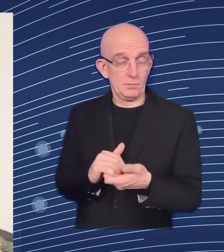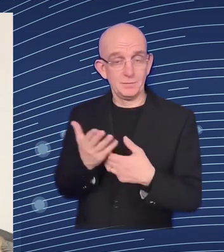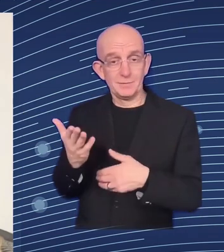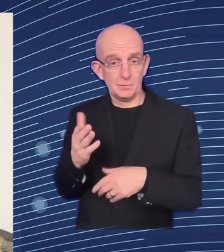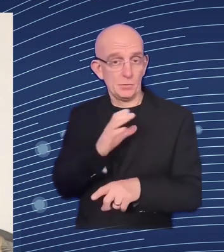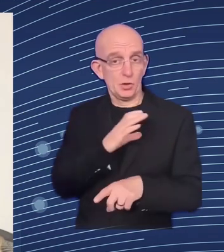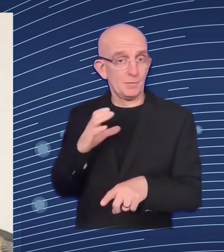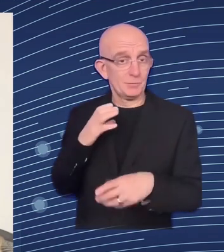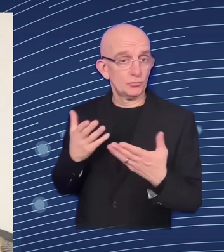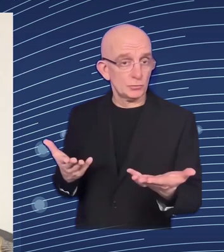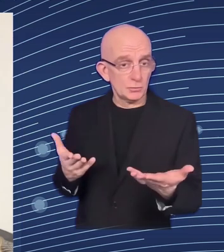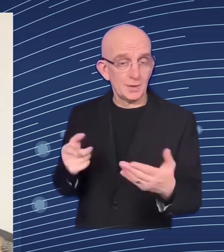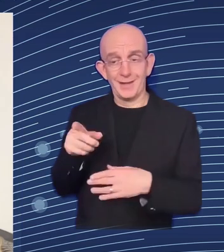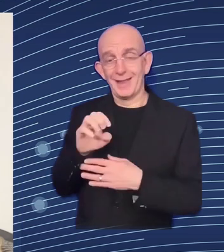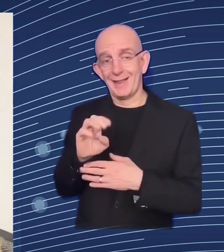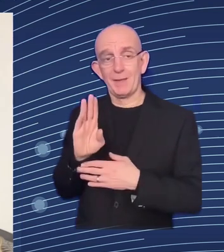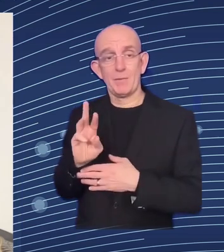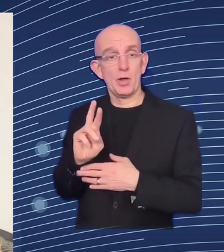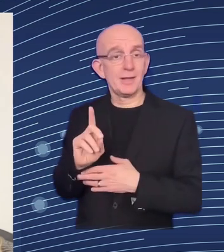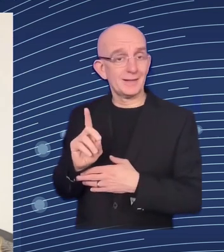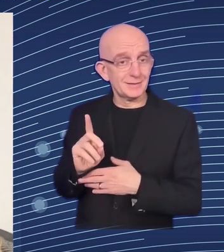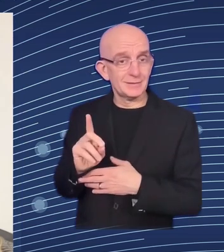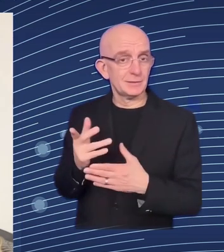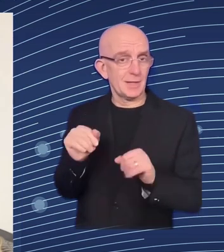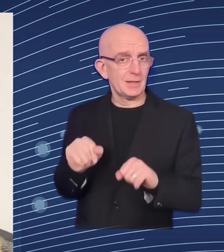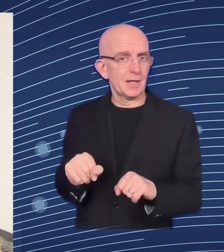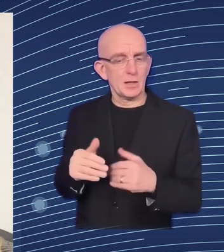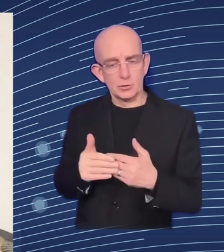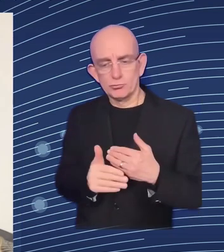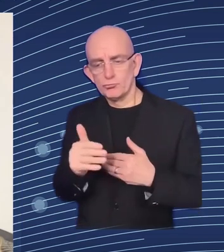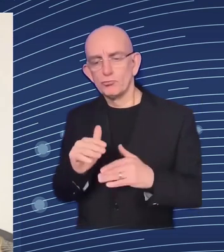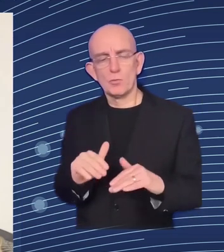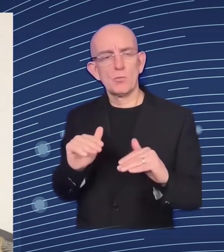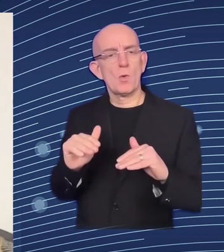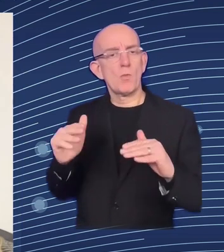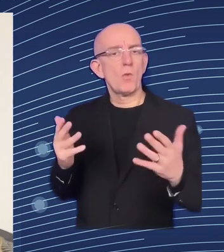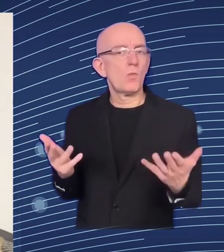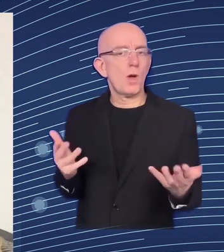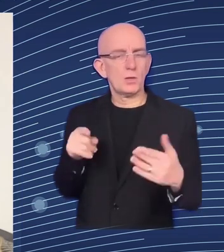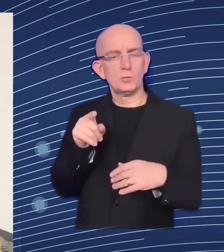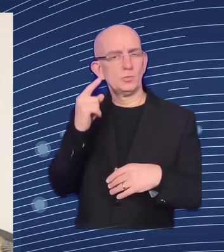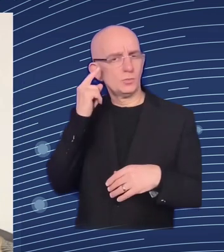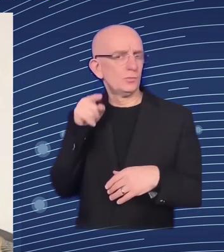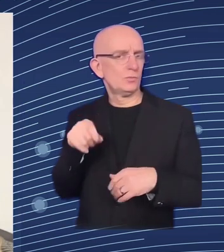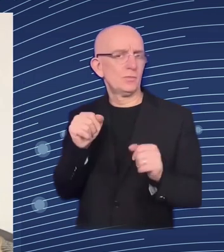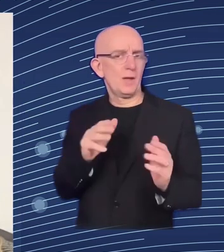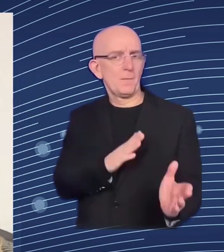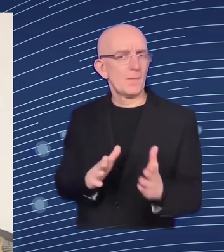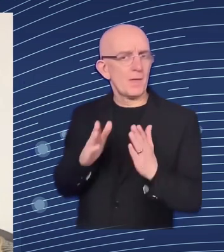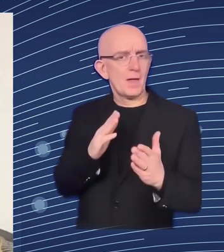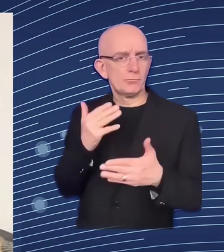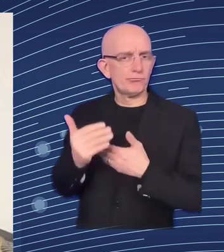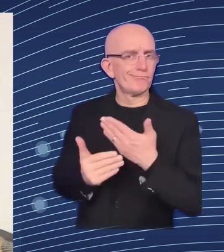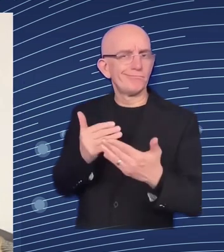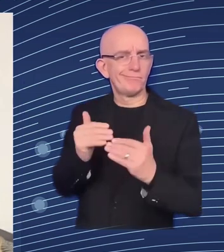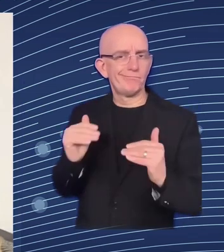so um um i mean just just just firstly on the partnership point i think i think there's enormous potential for partnership and i think um this